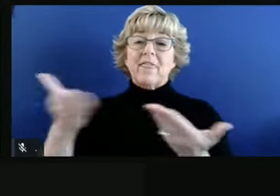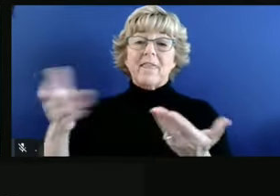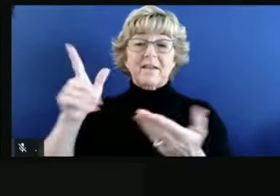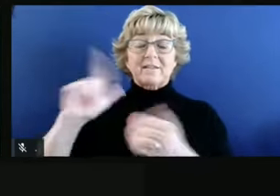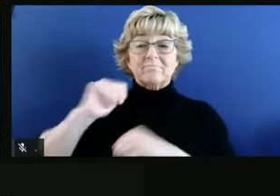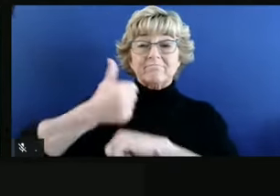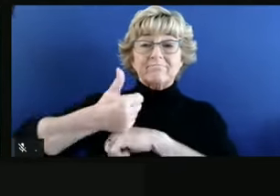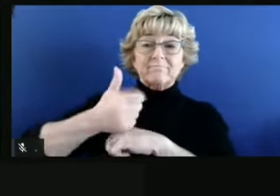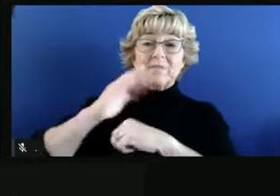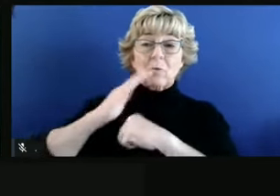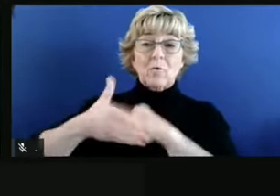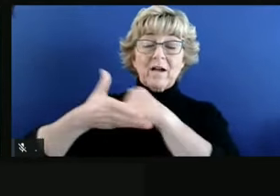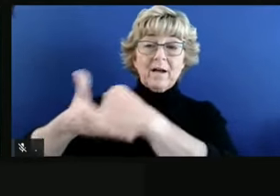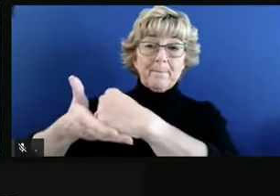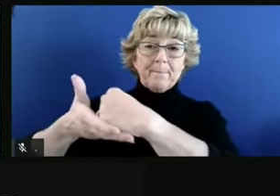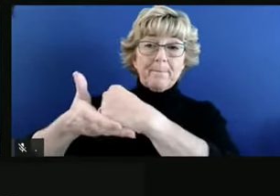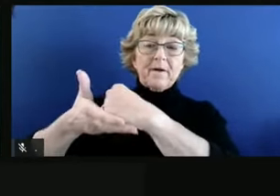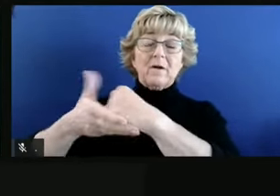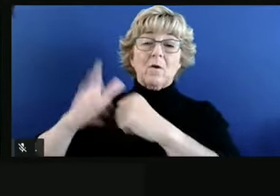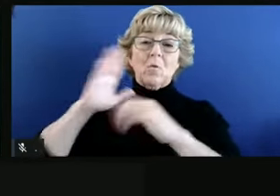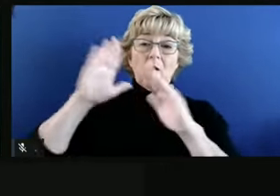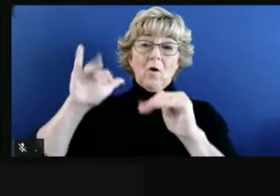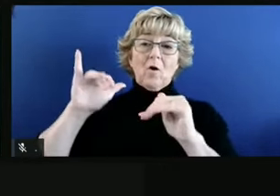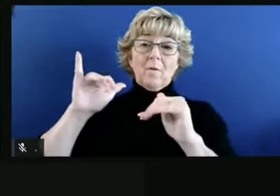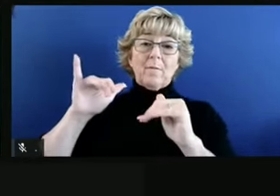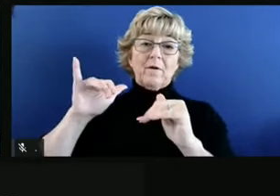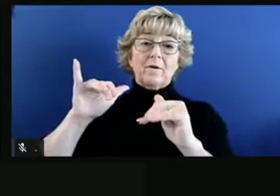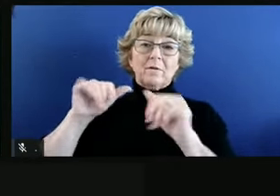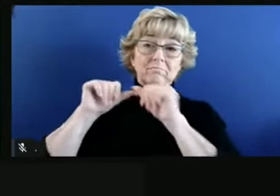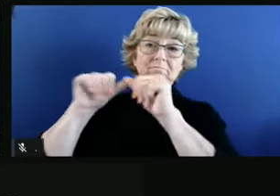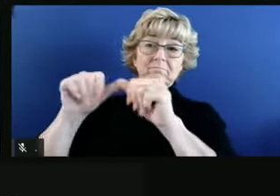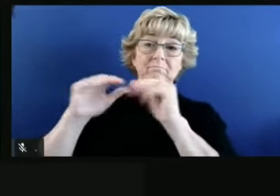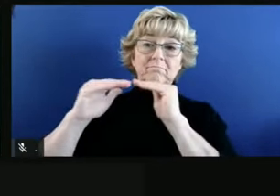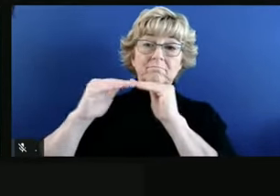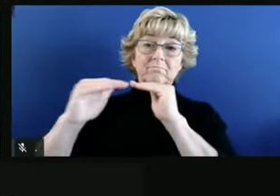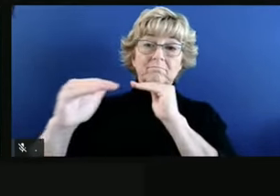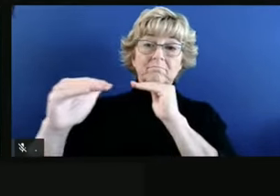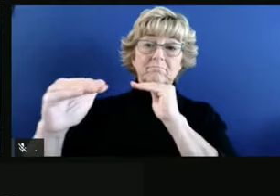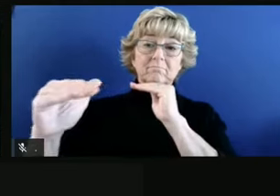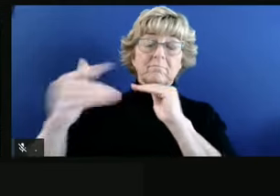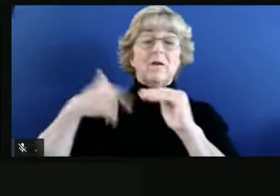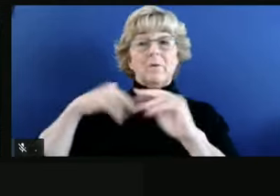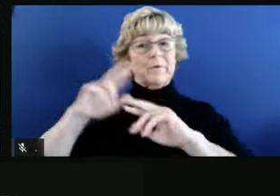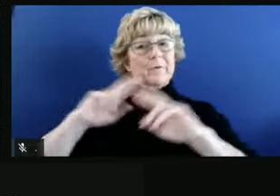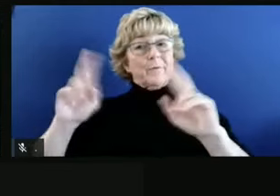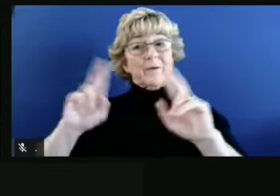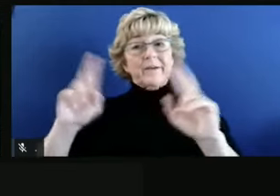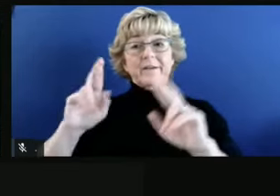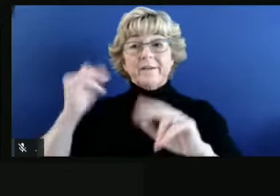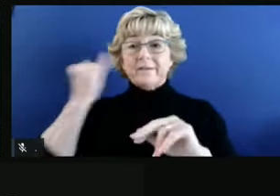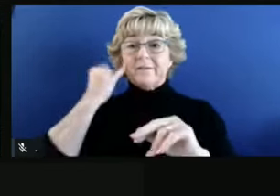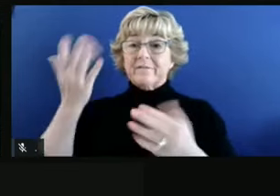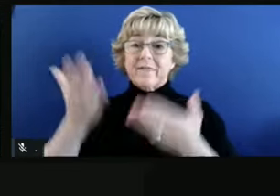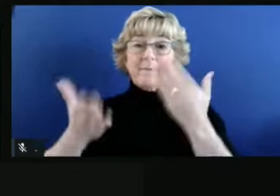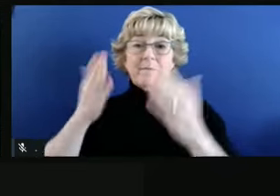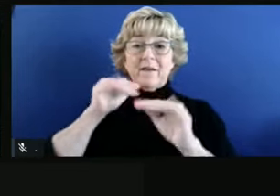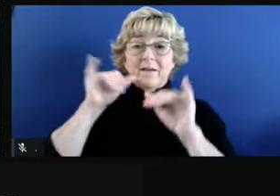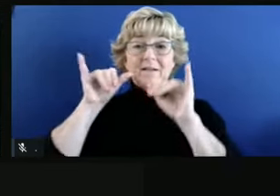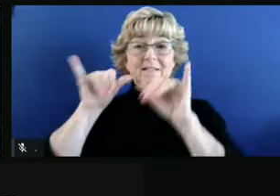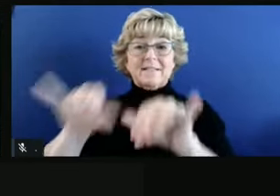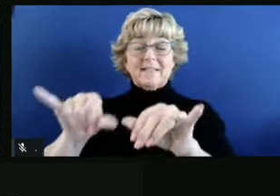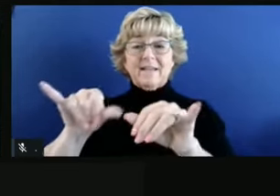place will be helpful, and we hope to see them hold steady where they are, but we're fully prepared that they may not. And